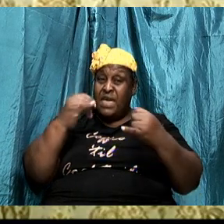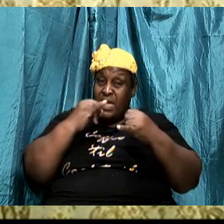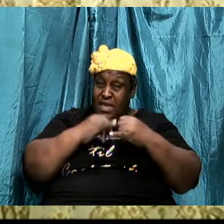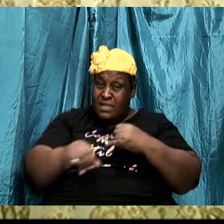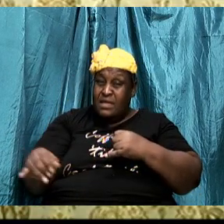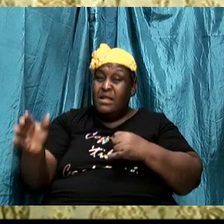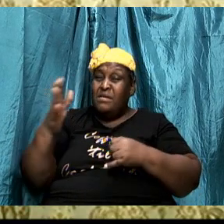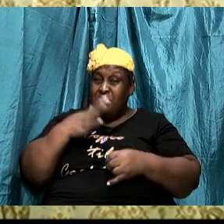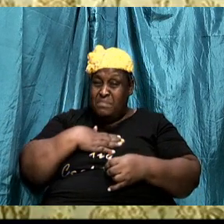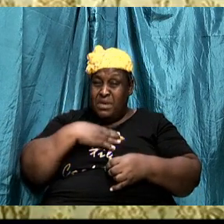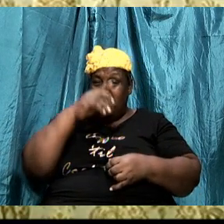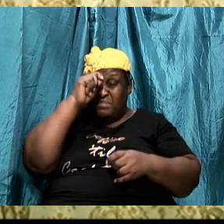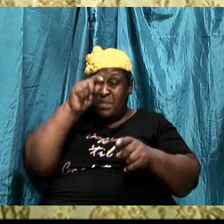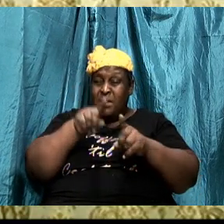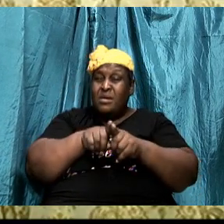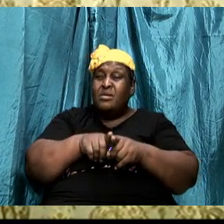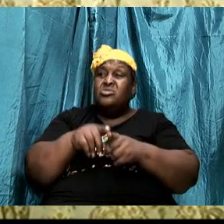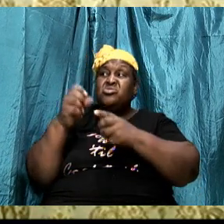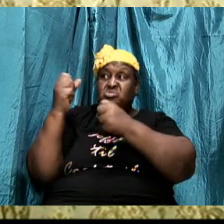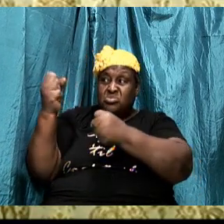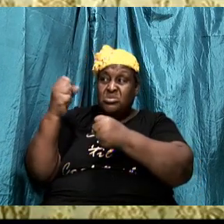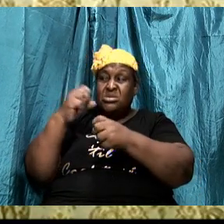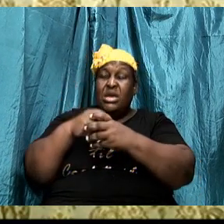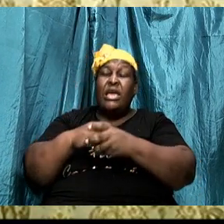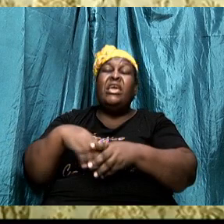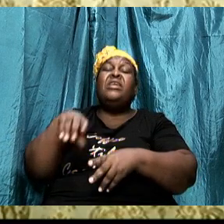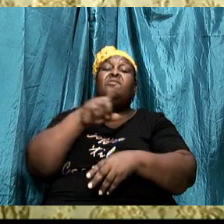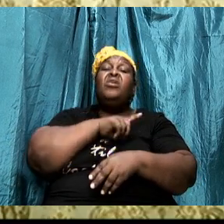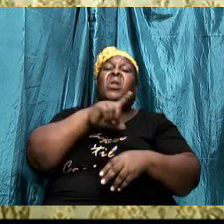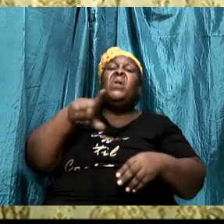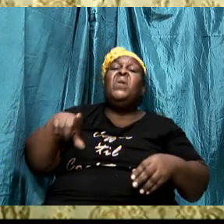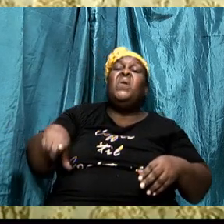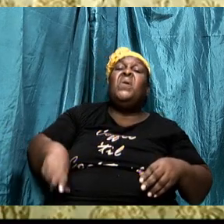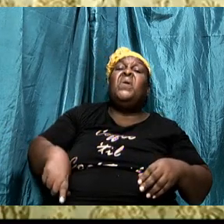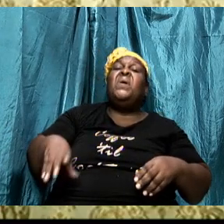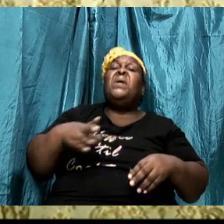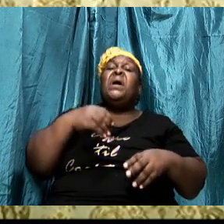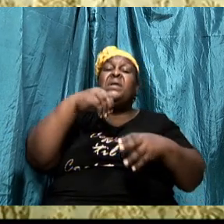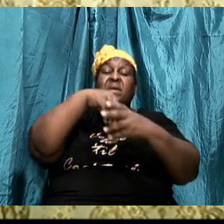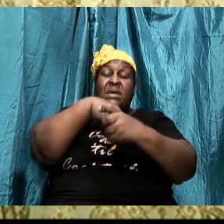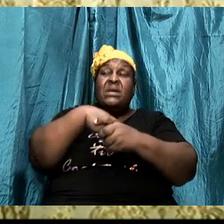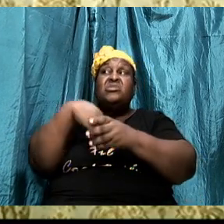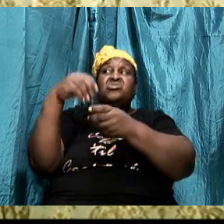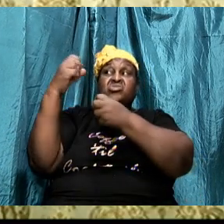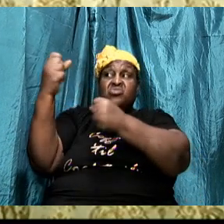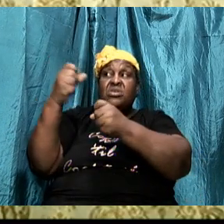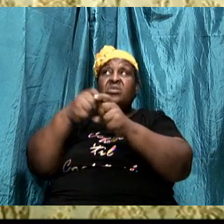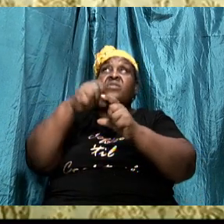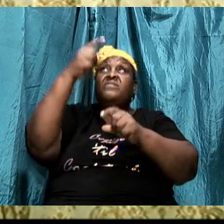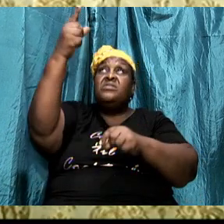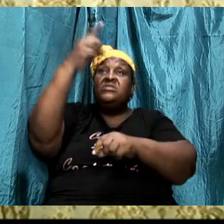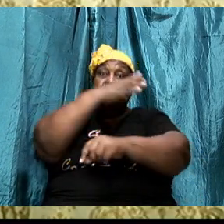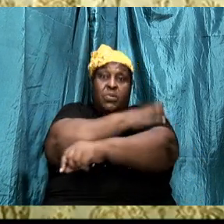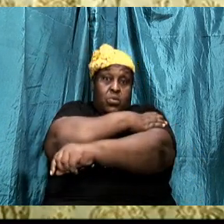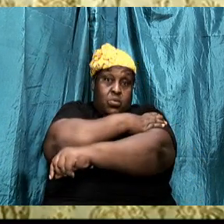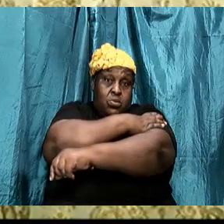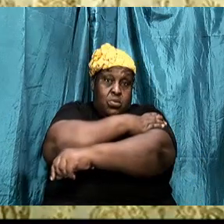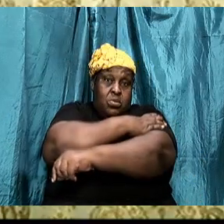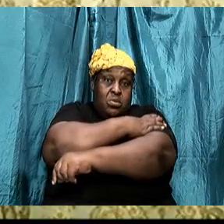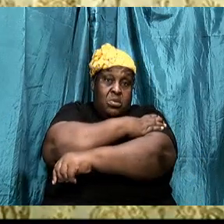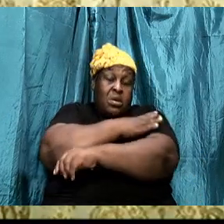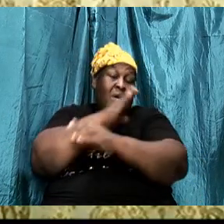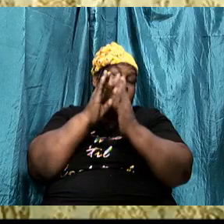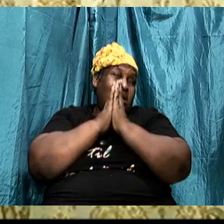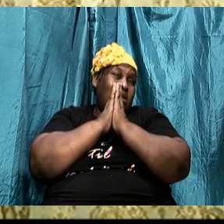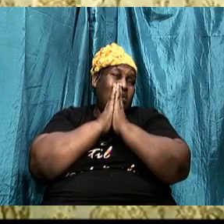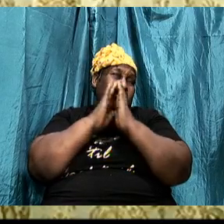be strengthened in the Lord and in the strength of his power. We asked the question, what does